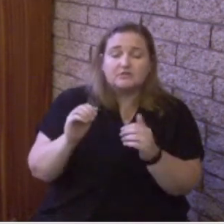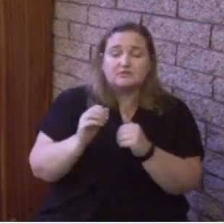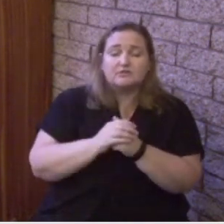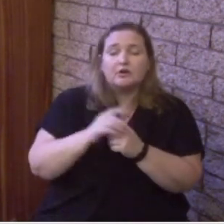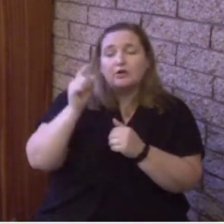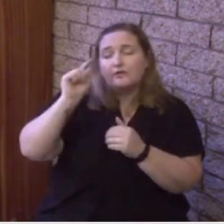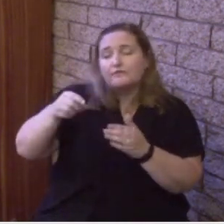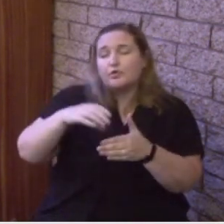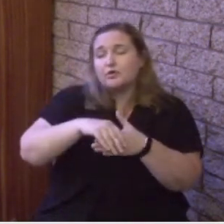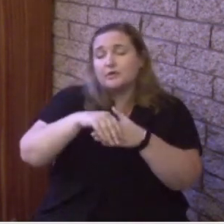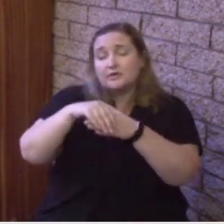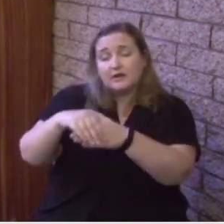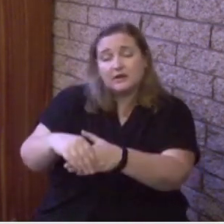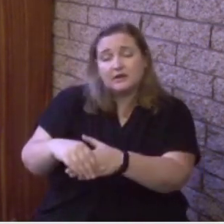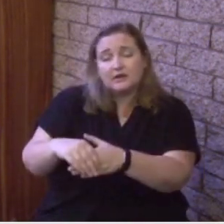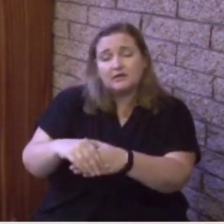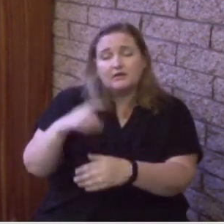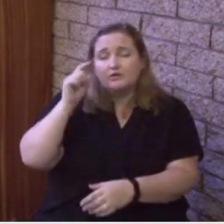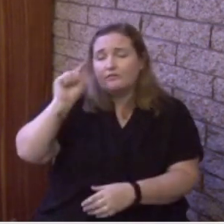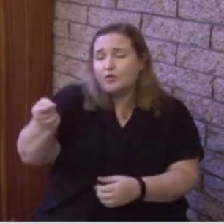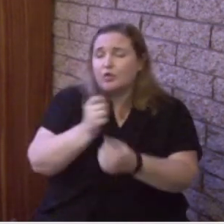Most of all, we thank You for Your love.